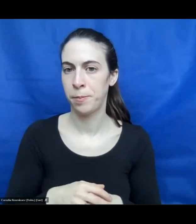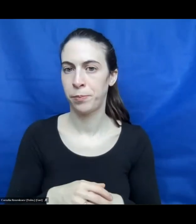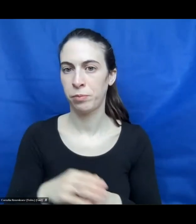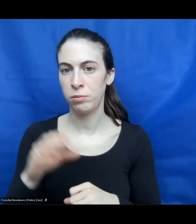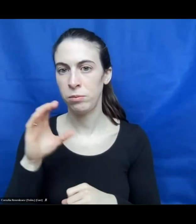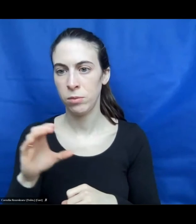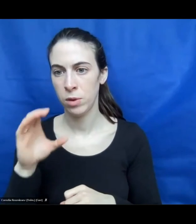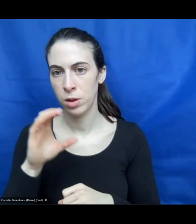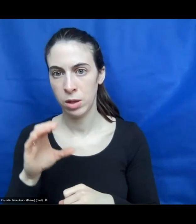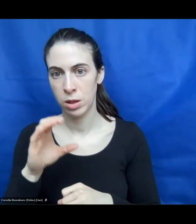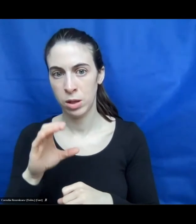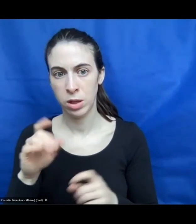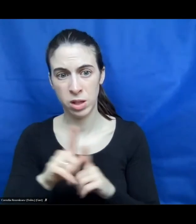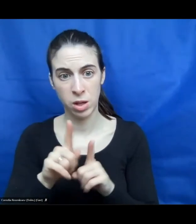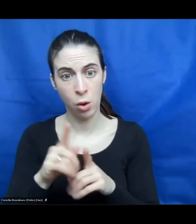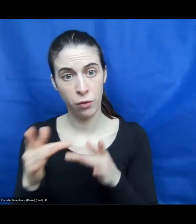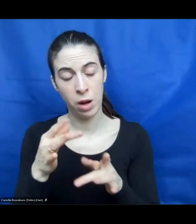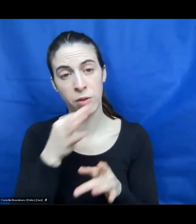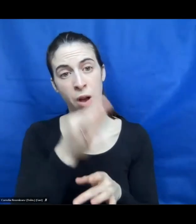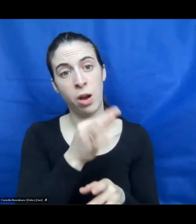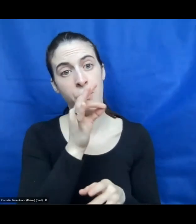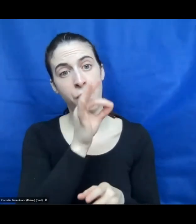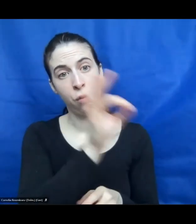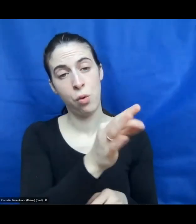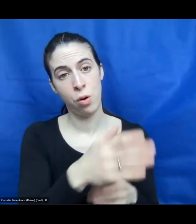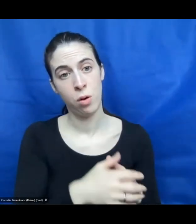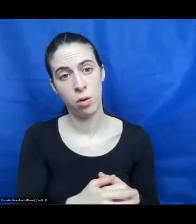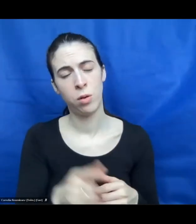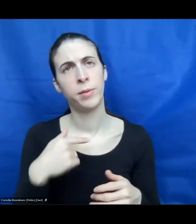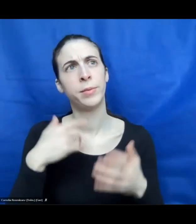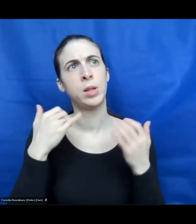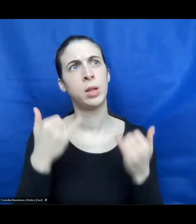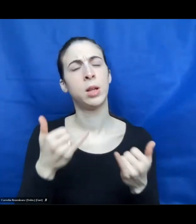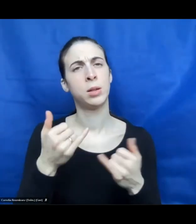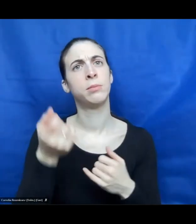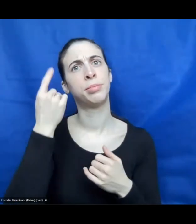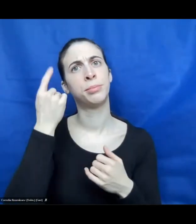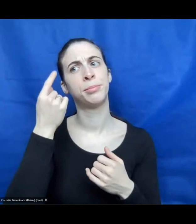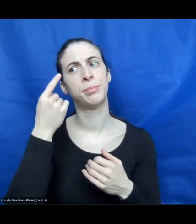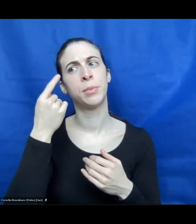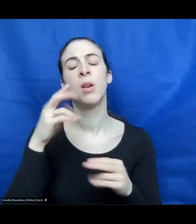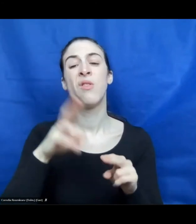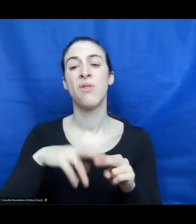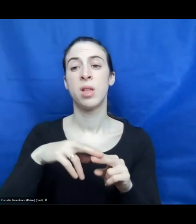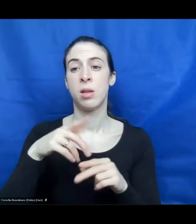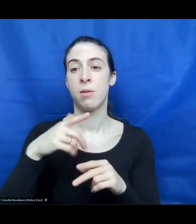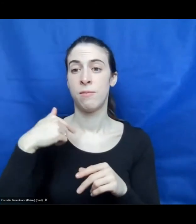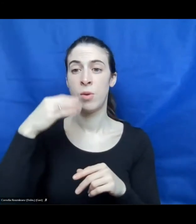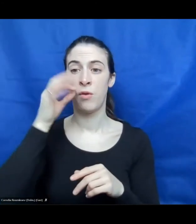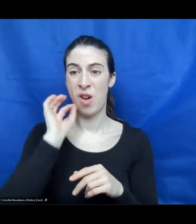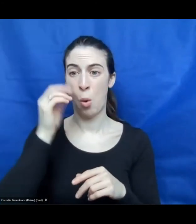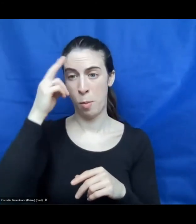maybe the question also to you. Yeah. What I realized when a blind woman started